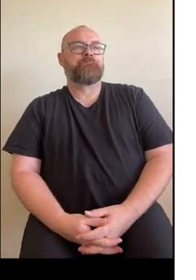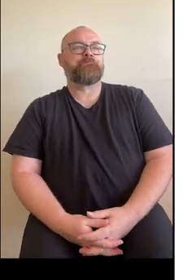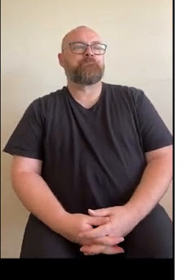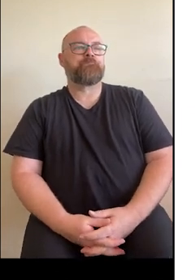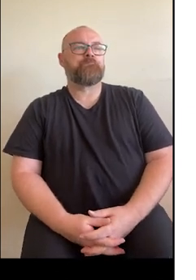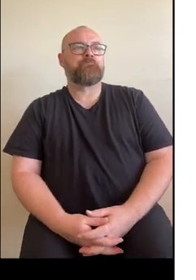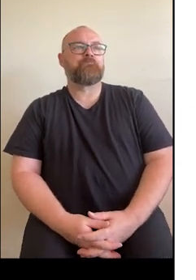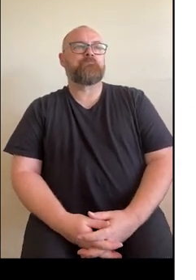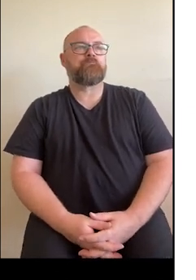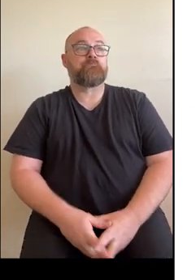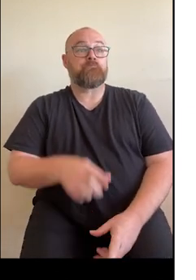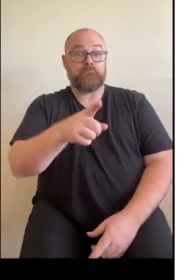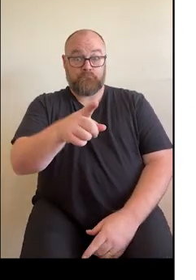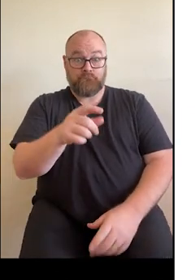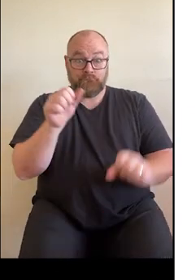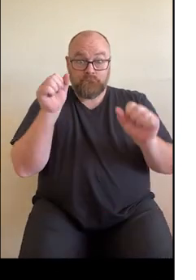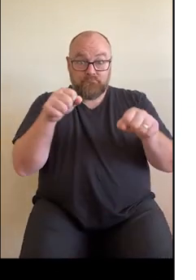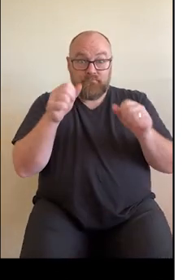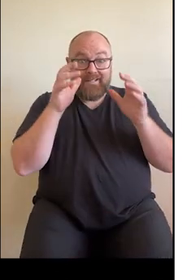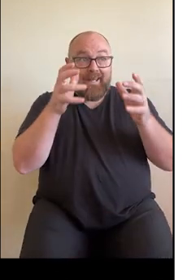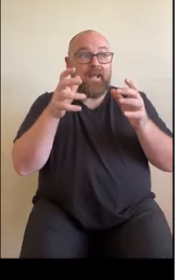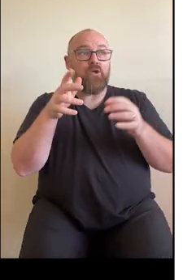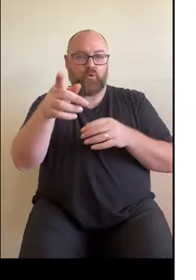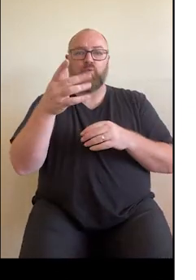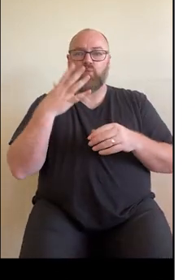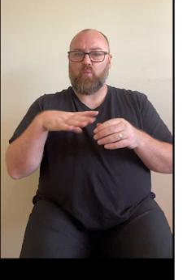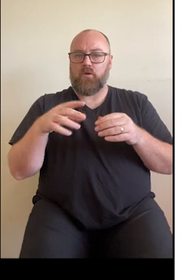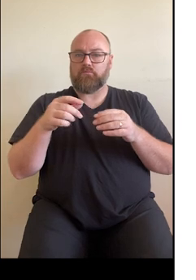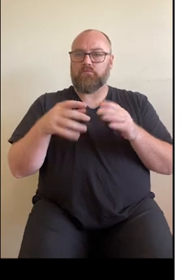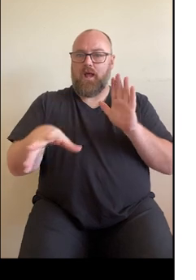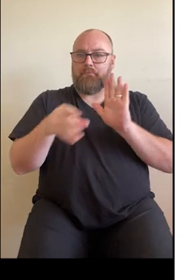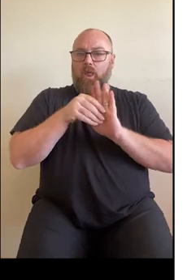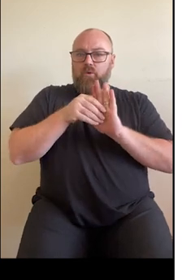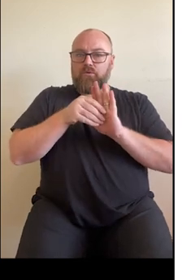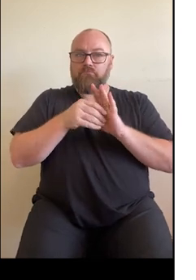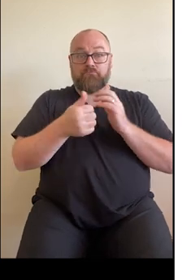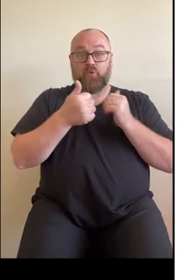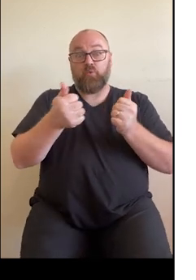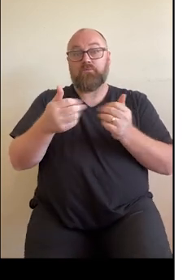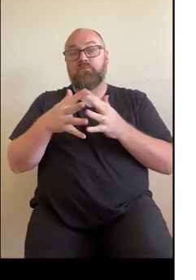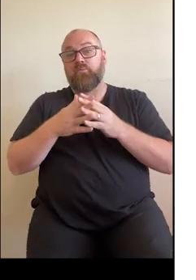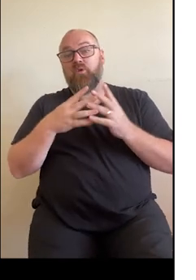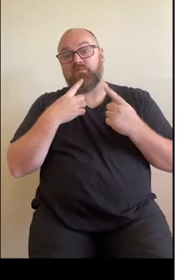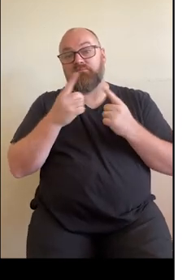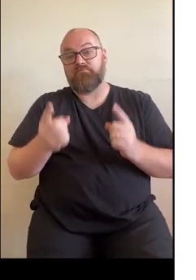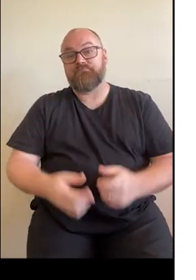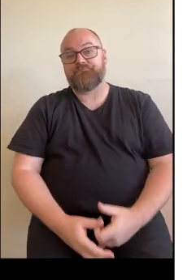are very keen to have your pathology report uploaded, it's good to share that as well.